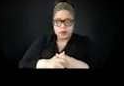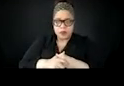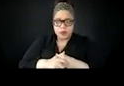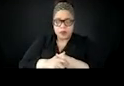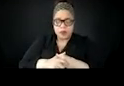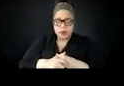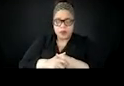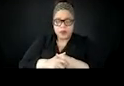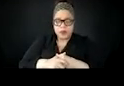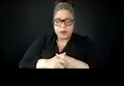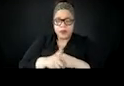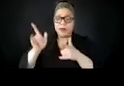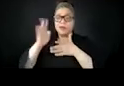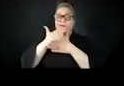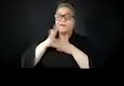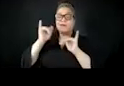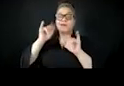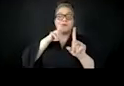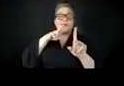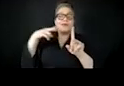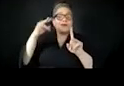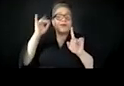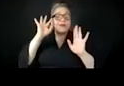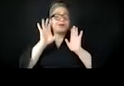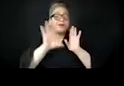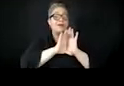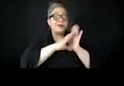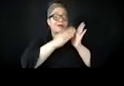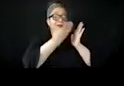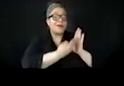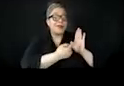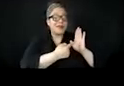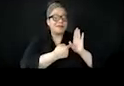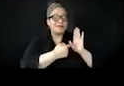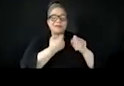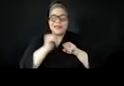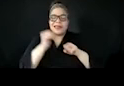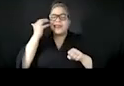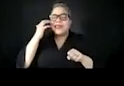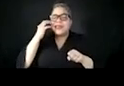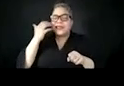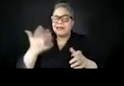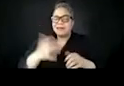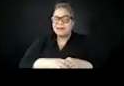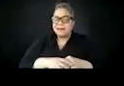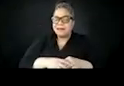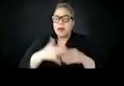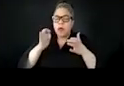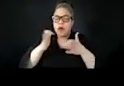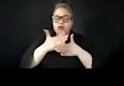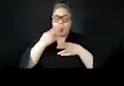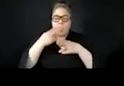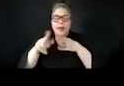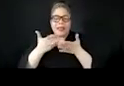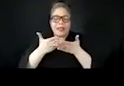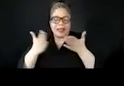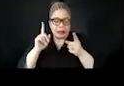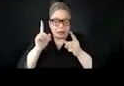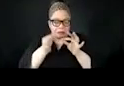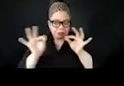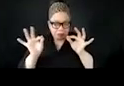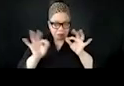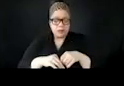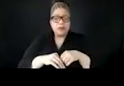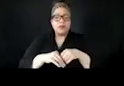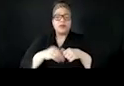I wanted to share a quick thing, which is, uh, to show just how deep the disinformation goes. Uh, it's been about 50 years